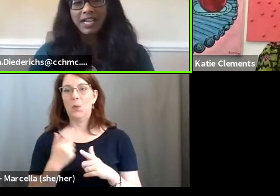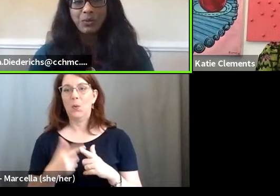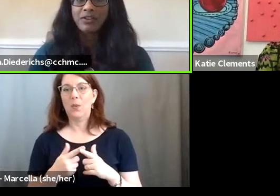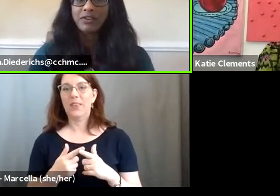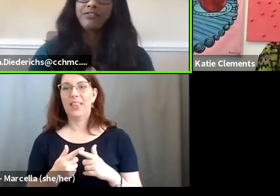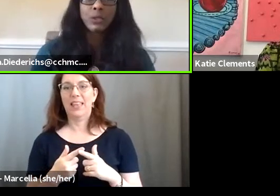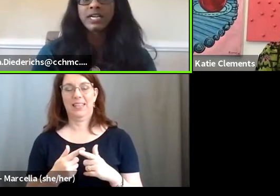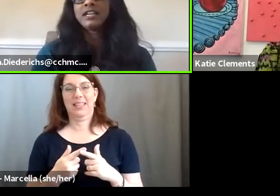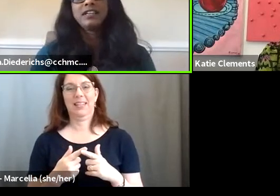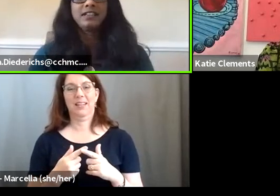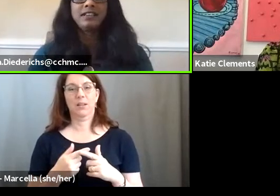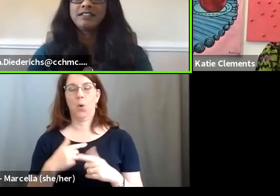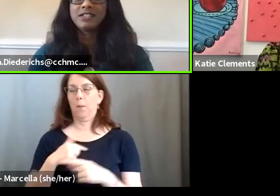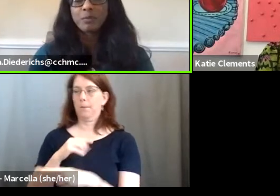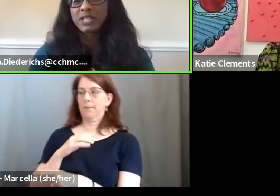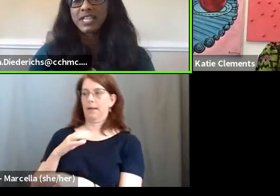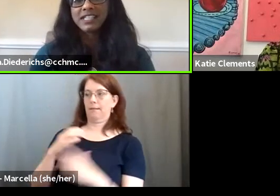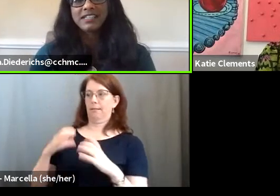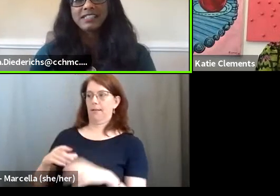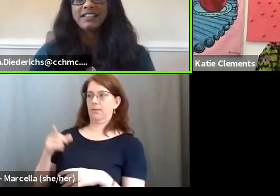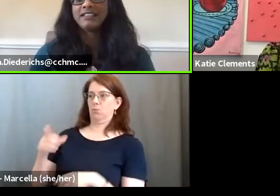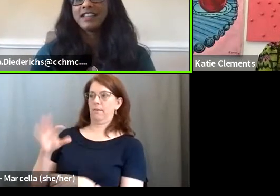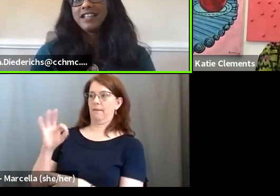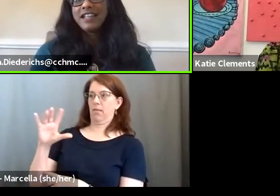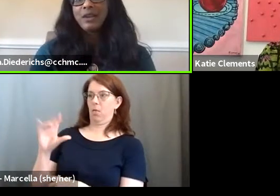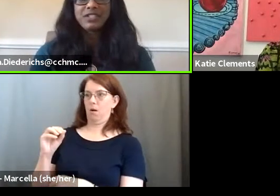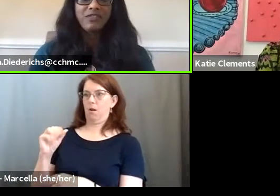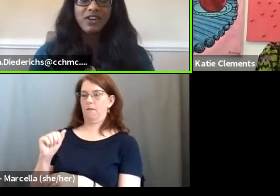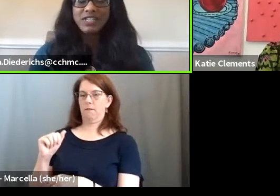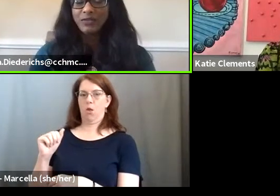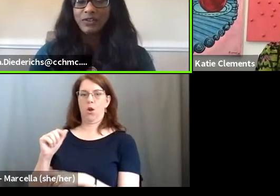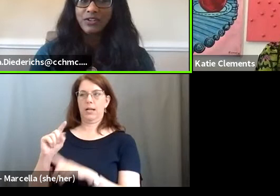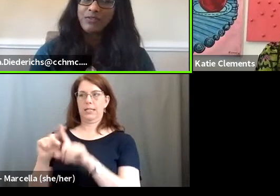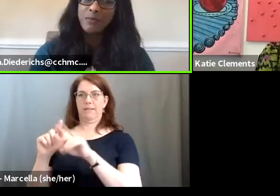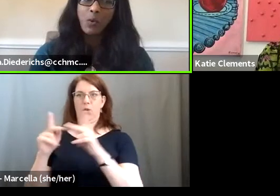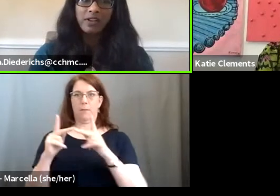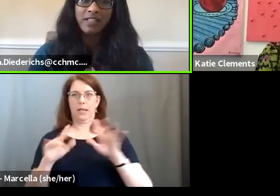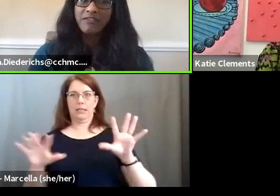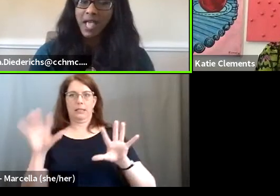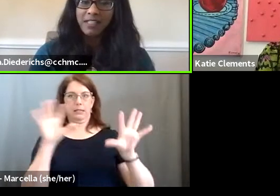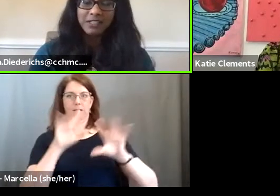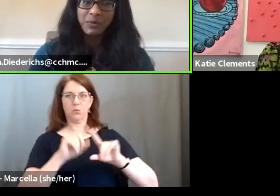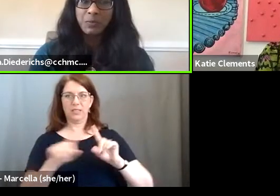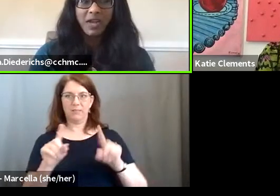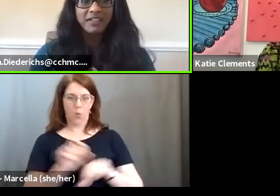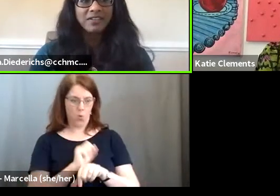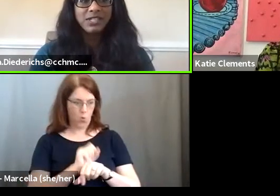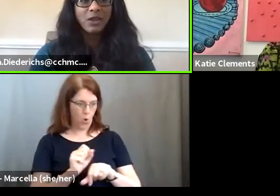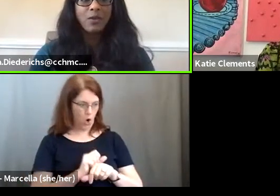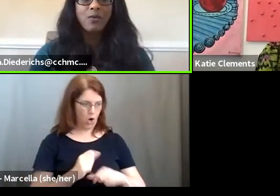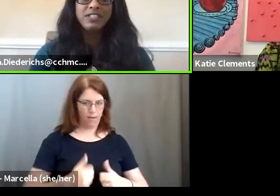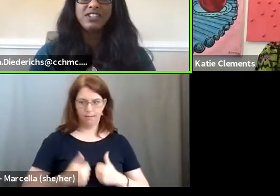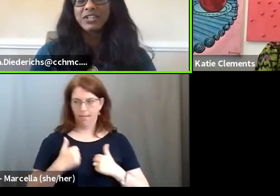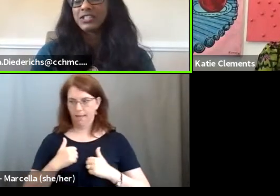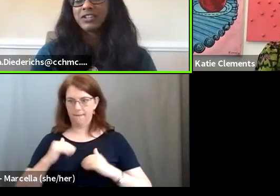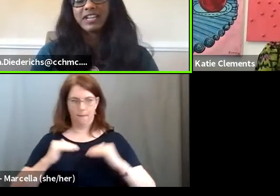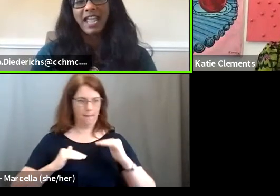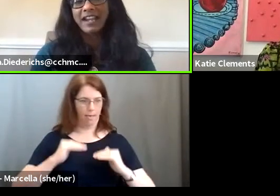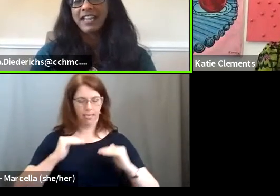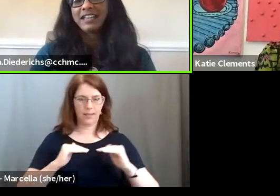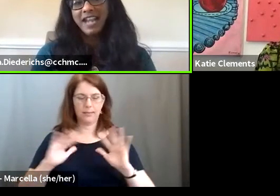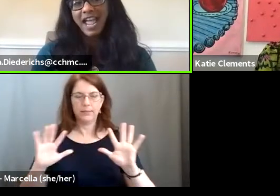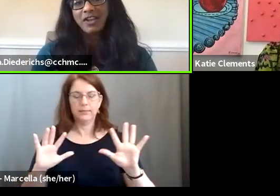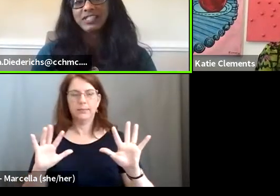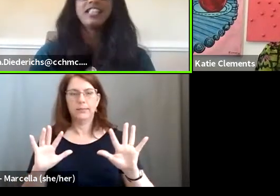you know, my clients were in Florida and different places. And it was very difficult from a work life balance perspective. So started to